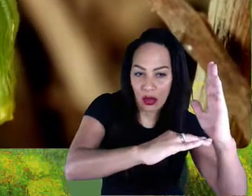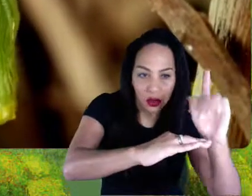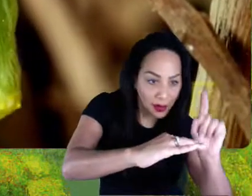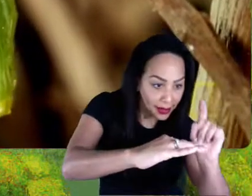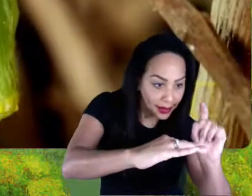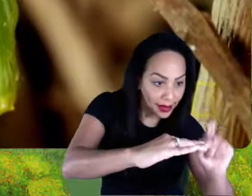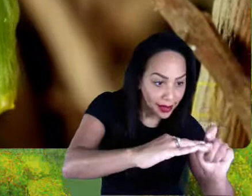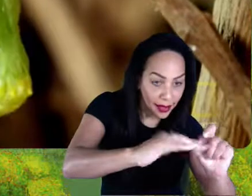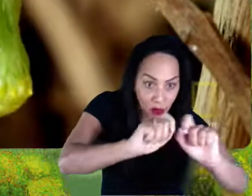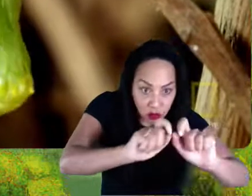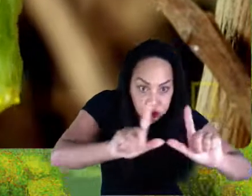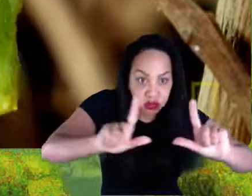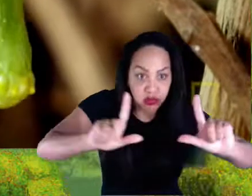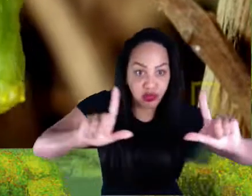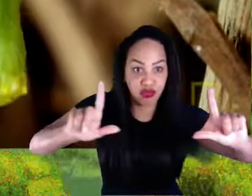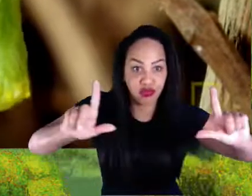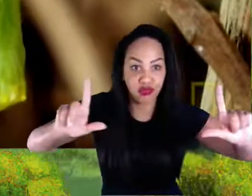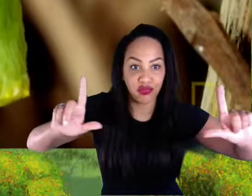larger.